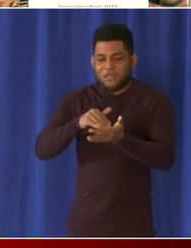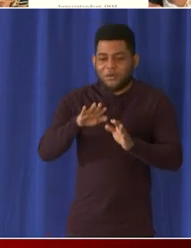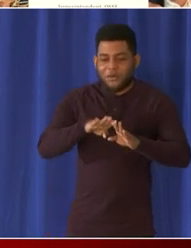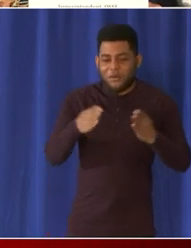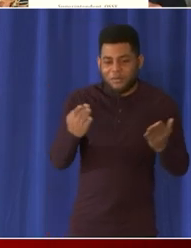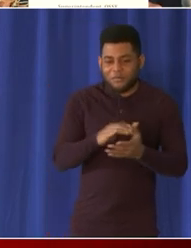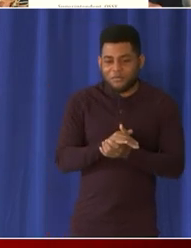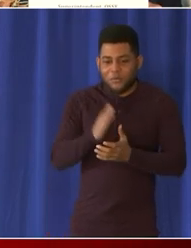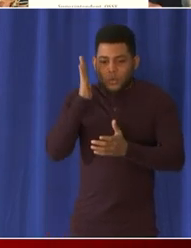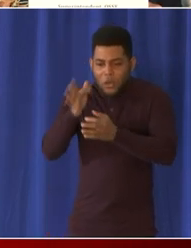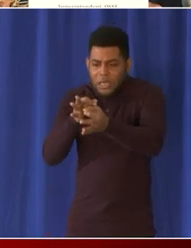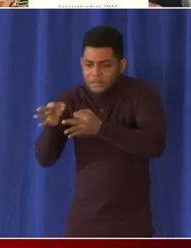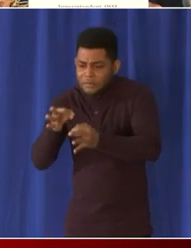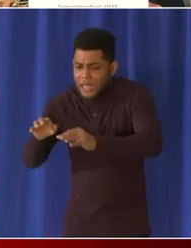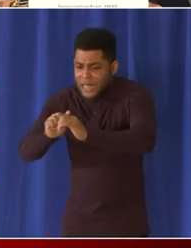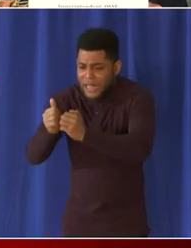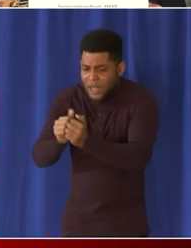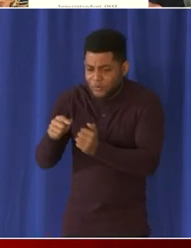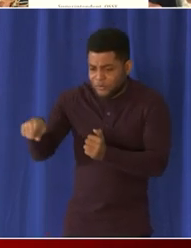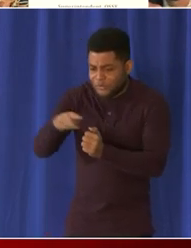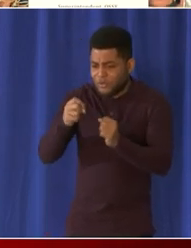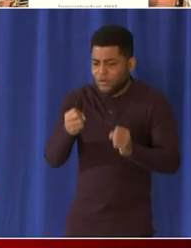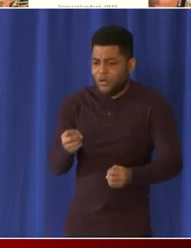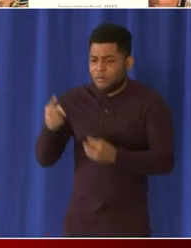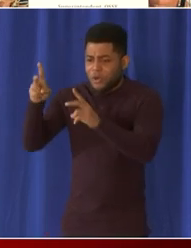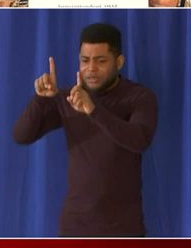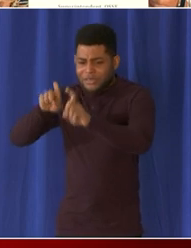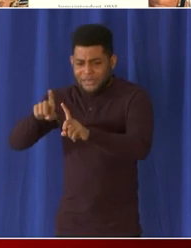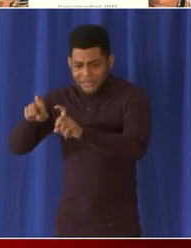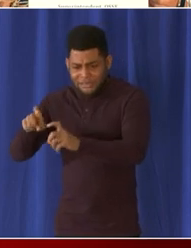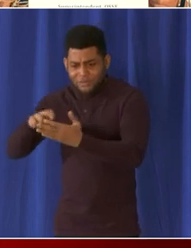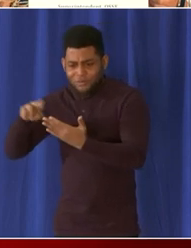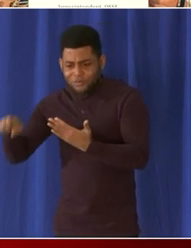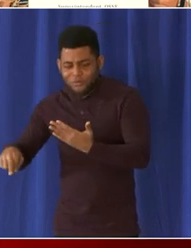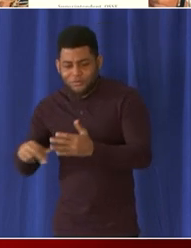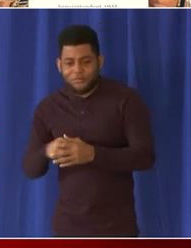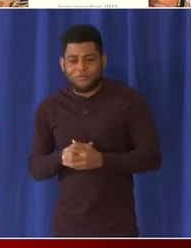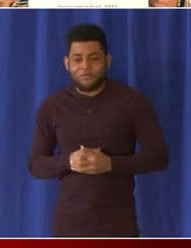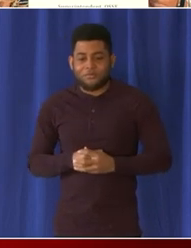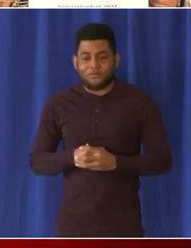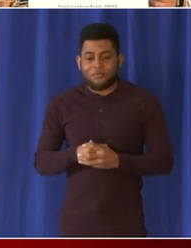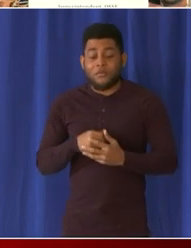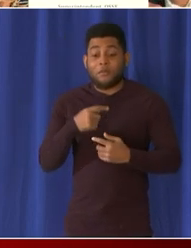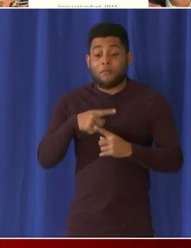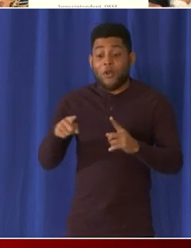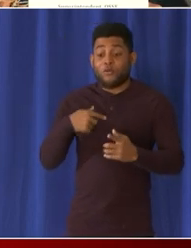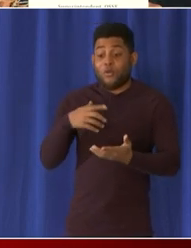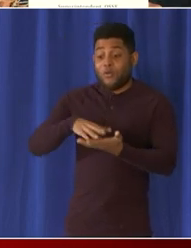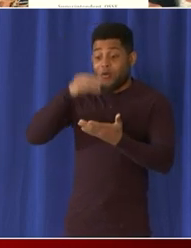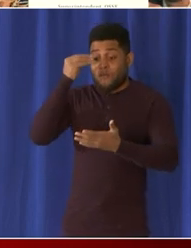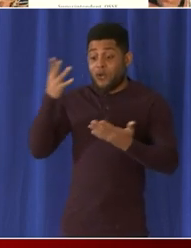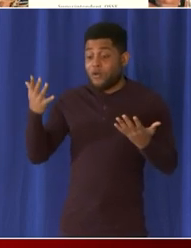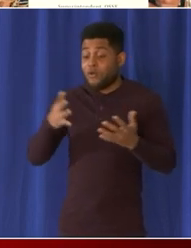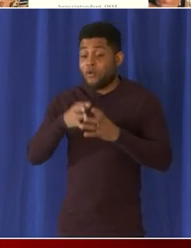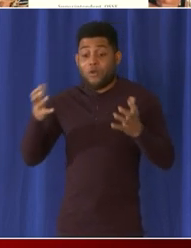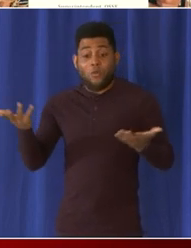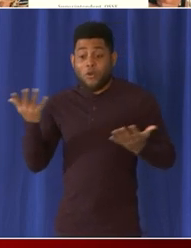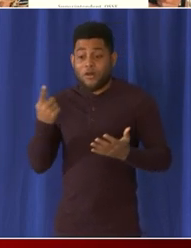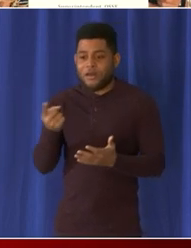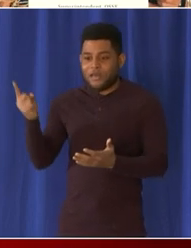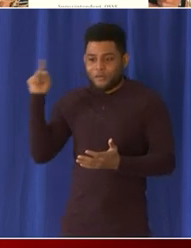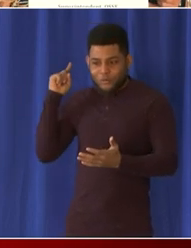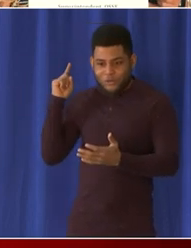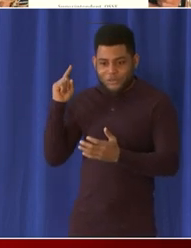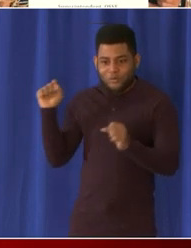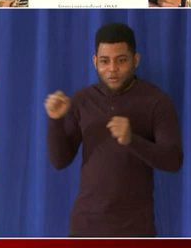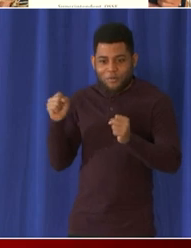took place but we've learned a lot from what we did last week and we will not be using instructional days to stand up the program moving